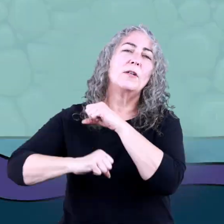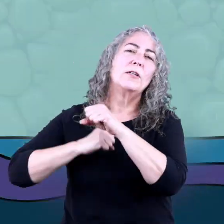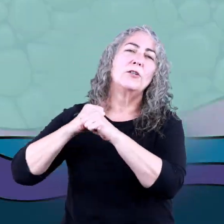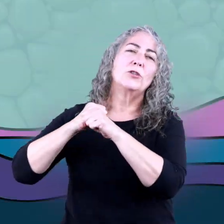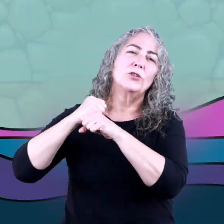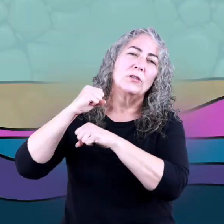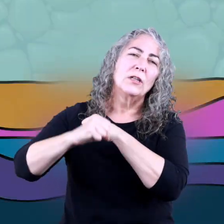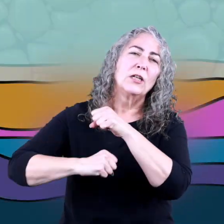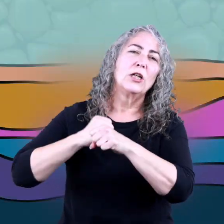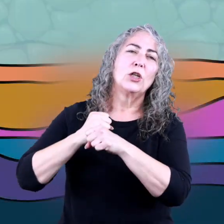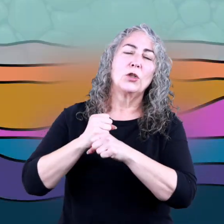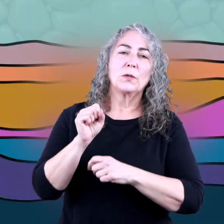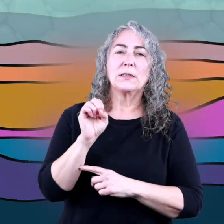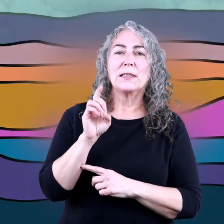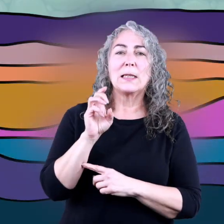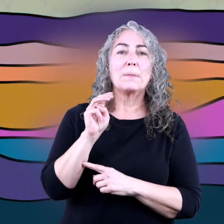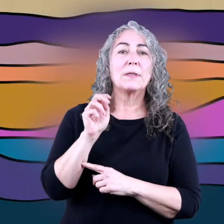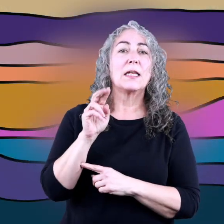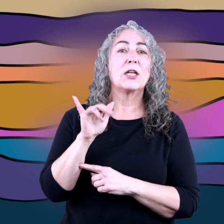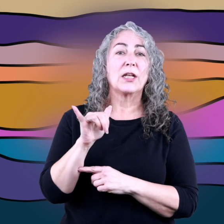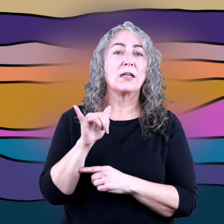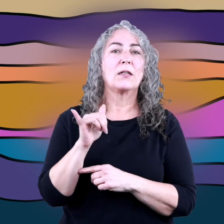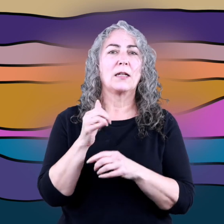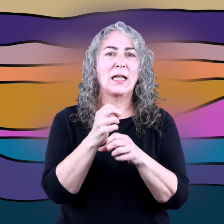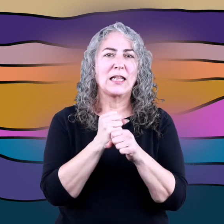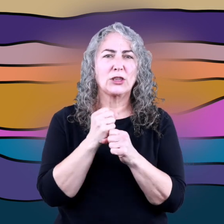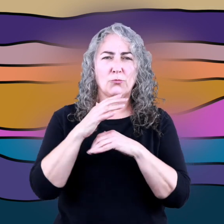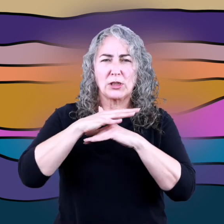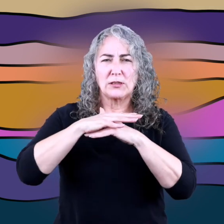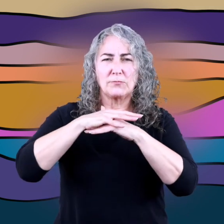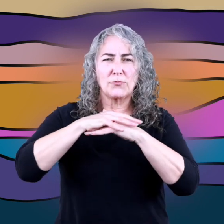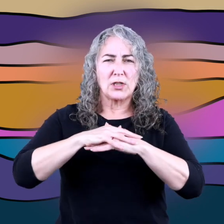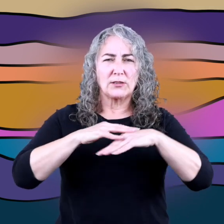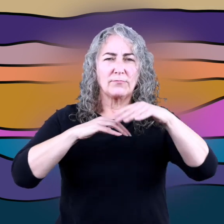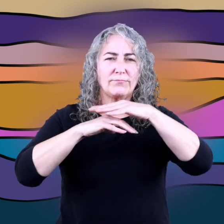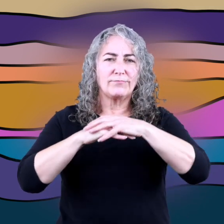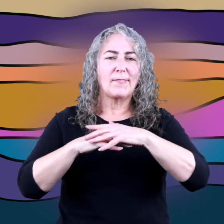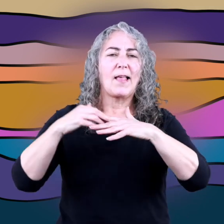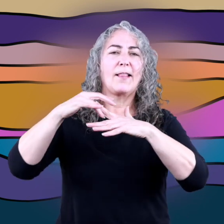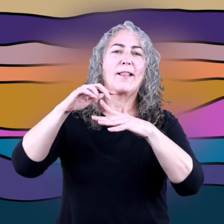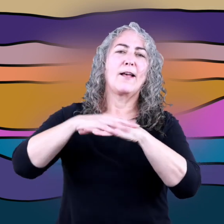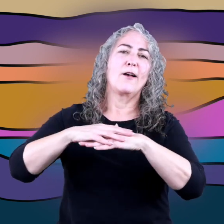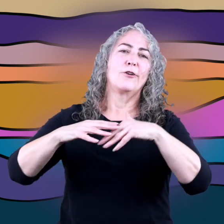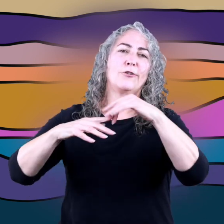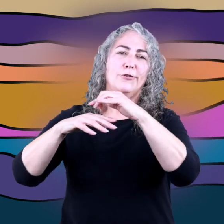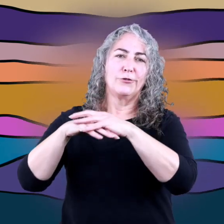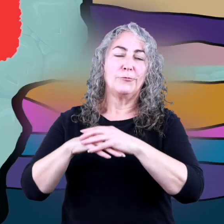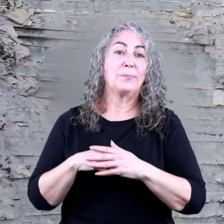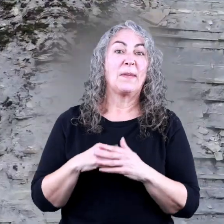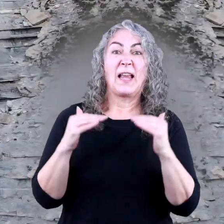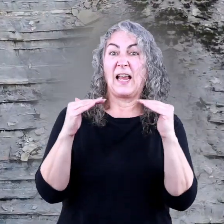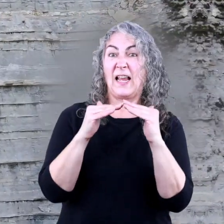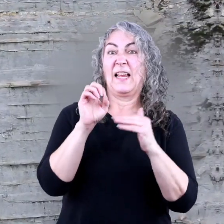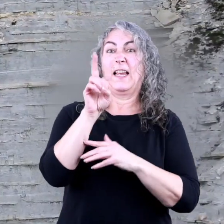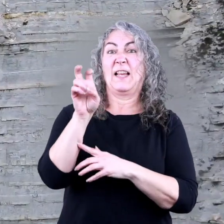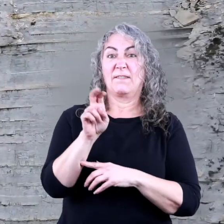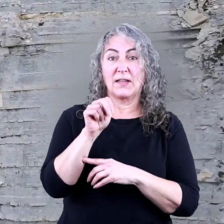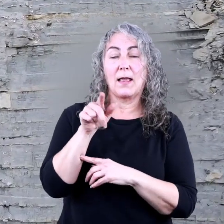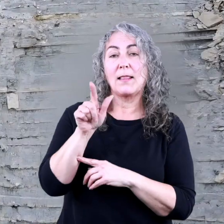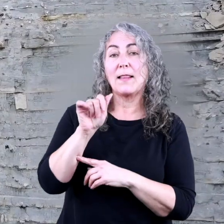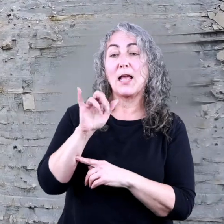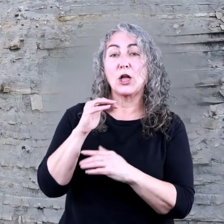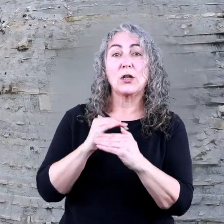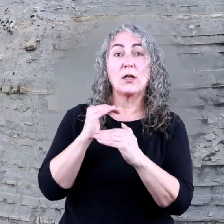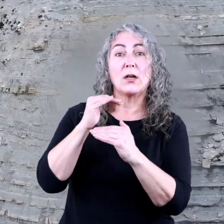long periods of time, sediment gets pressed into more sediment, which creates layers. Eventually,